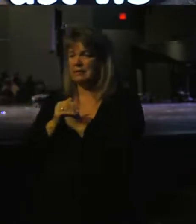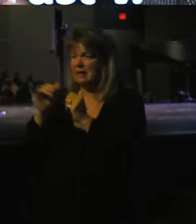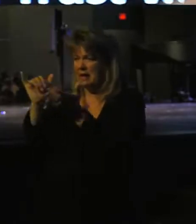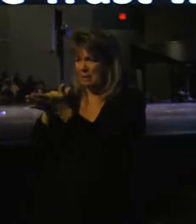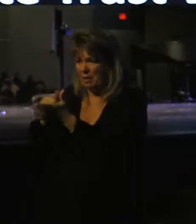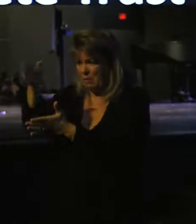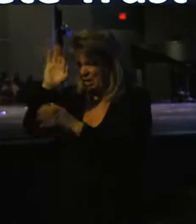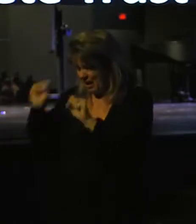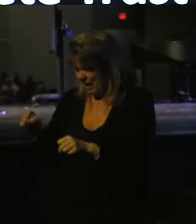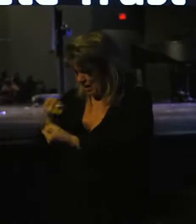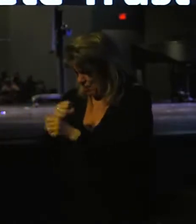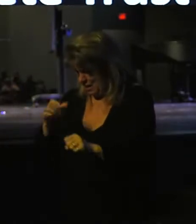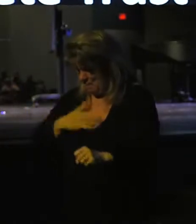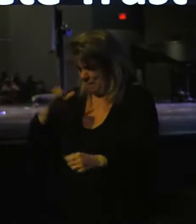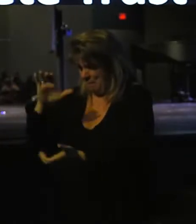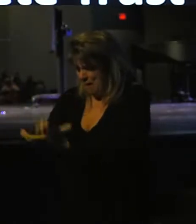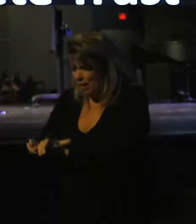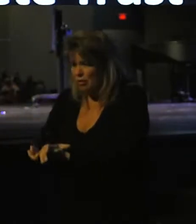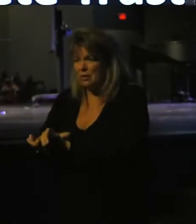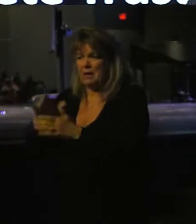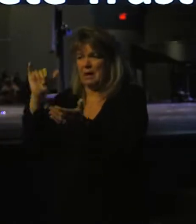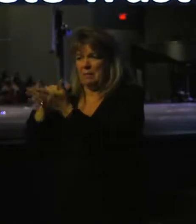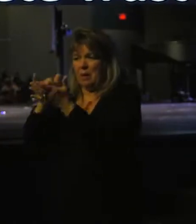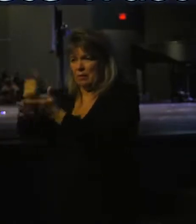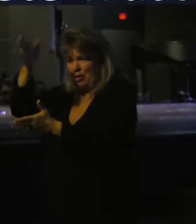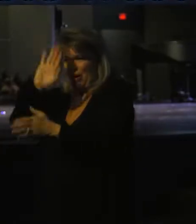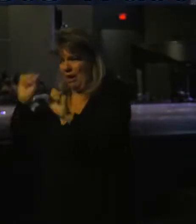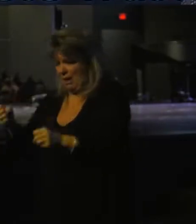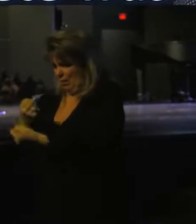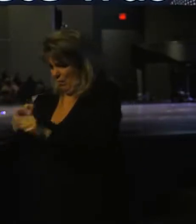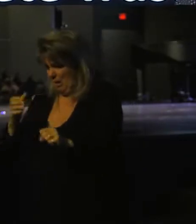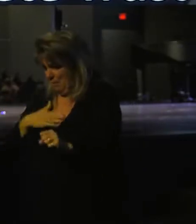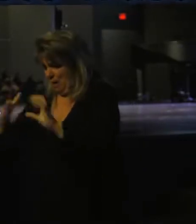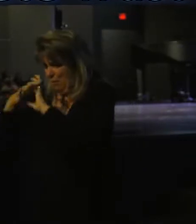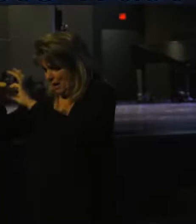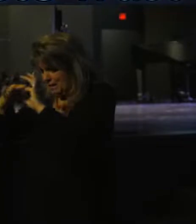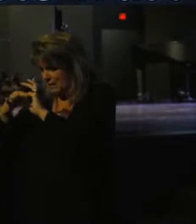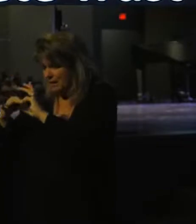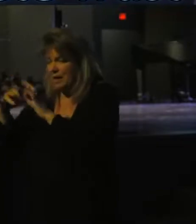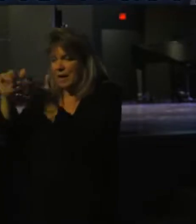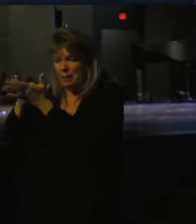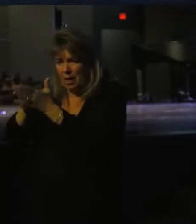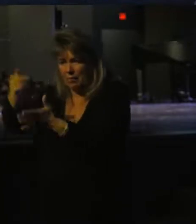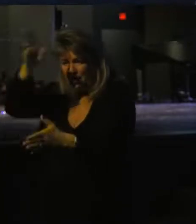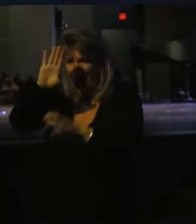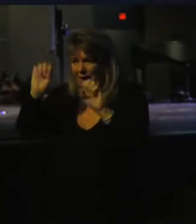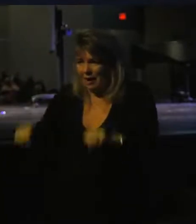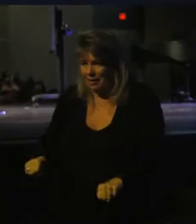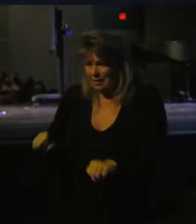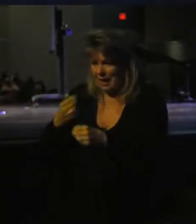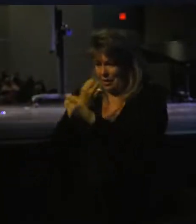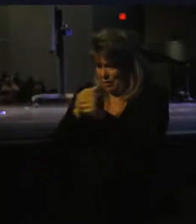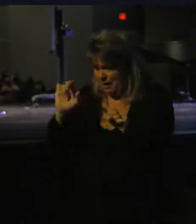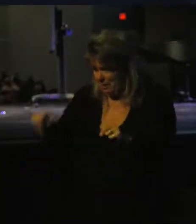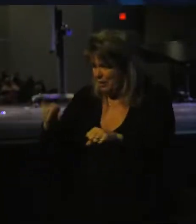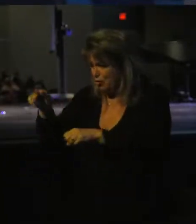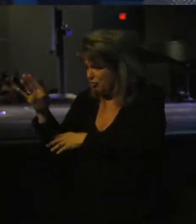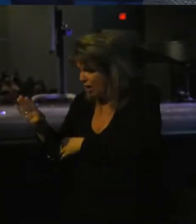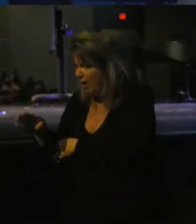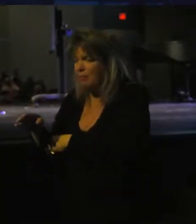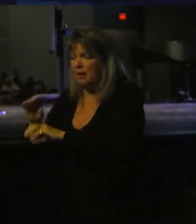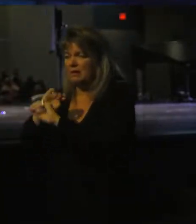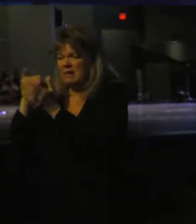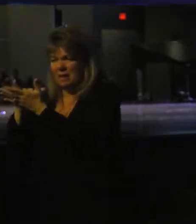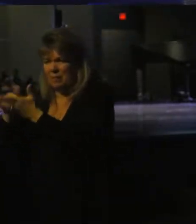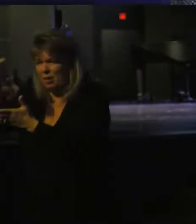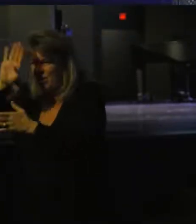no way God's going to redeem my marriage. There's no way God's going to redeem this relationship. There's no way God's going to redeem this job. There's no way God's going to